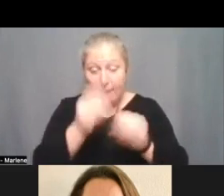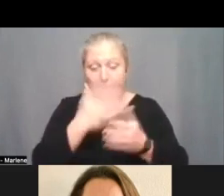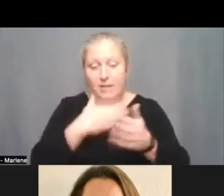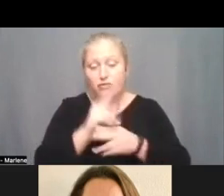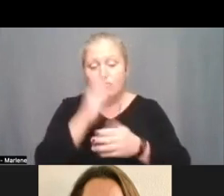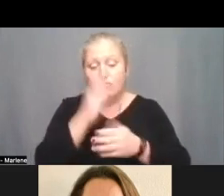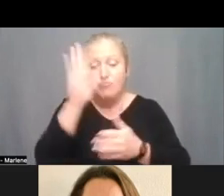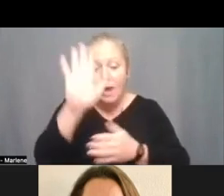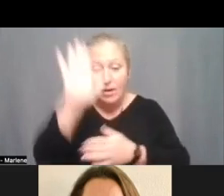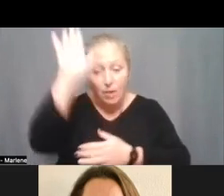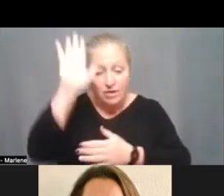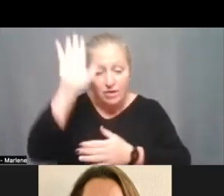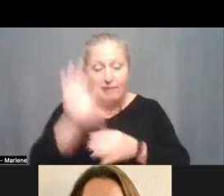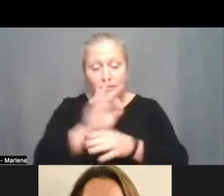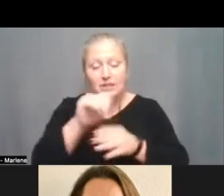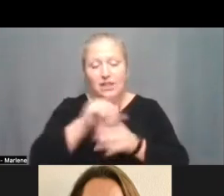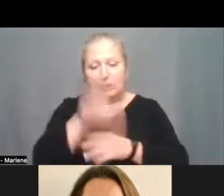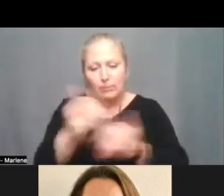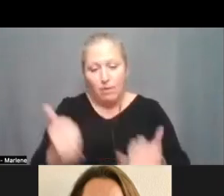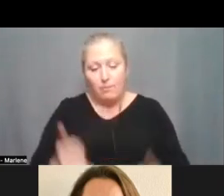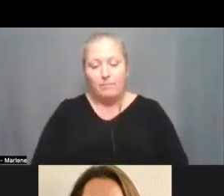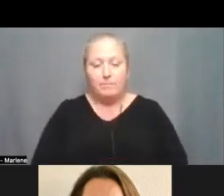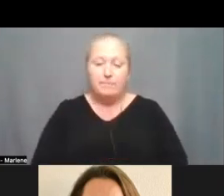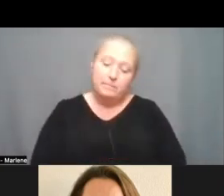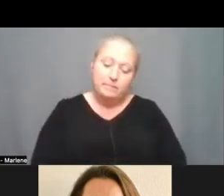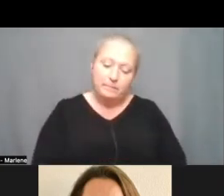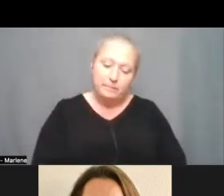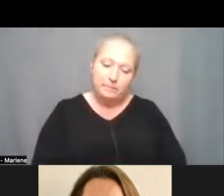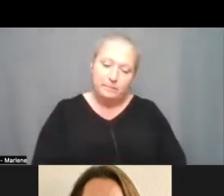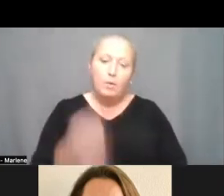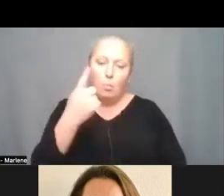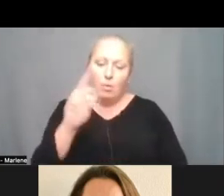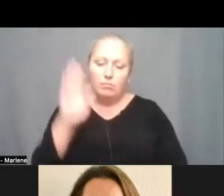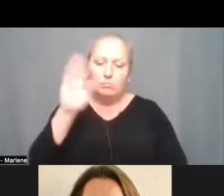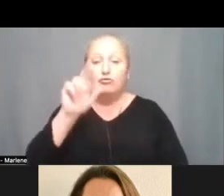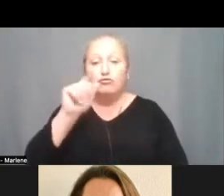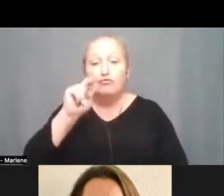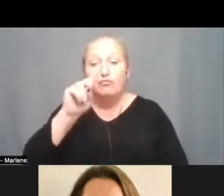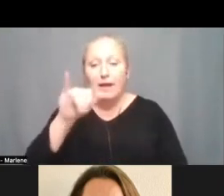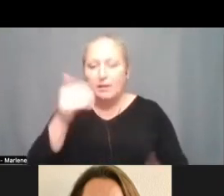we have one randy go ahead randy